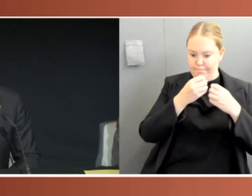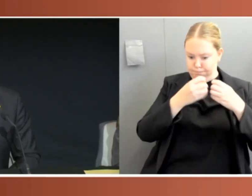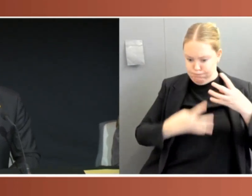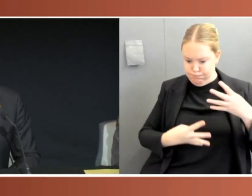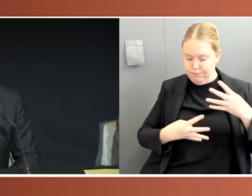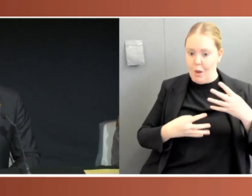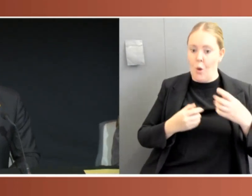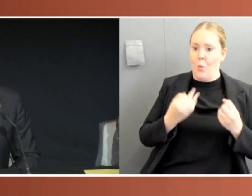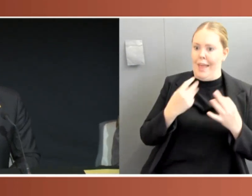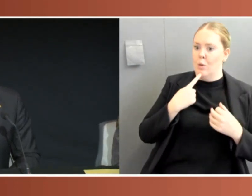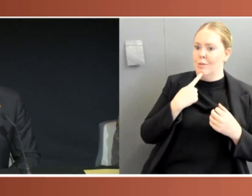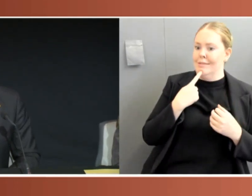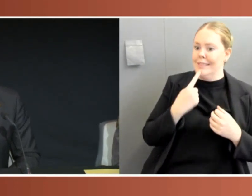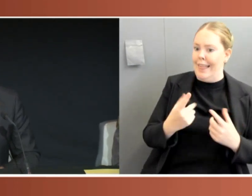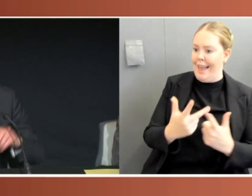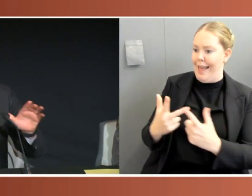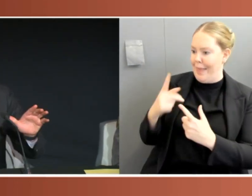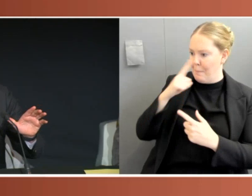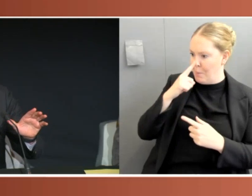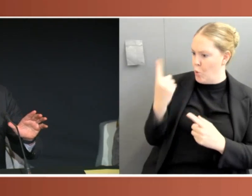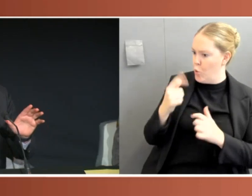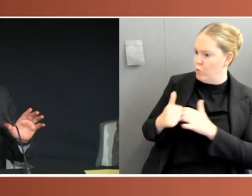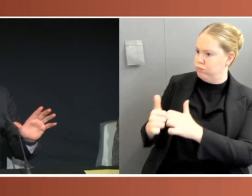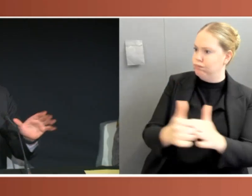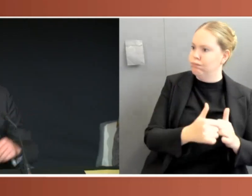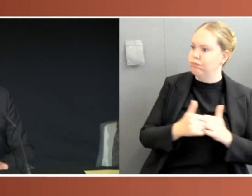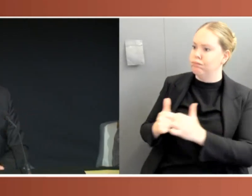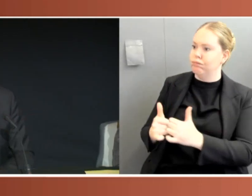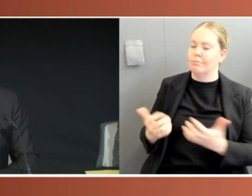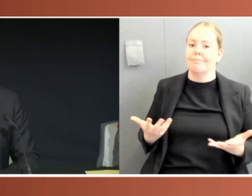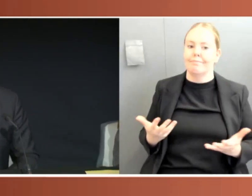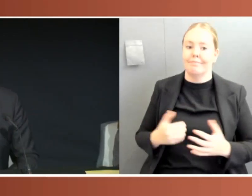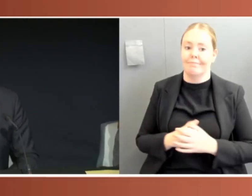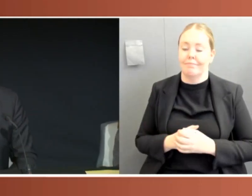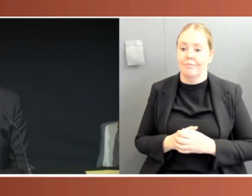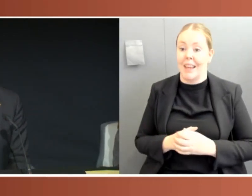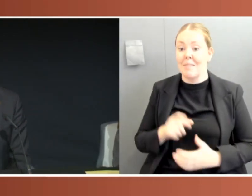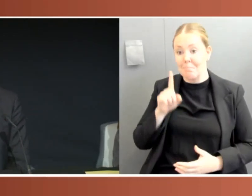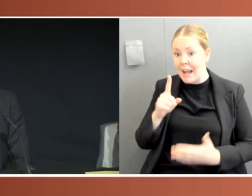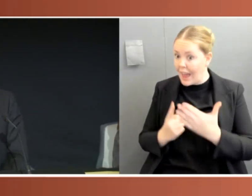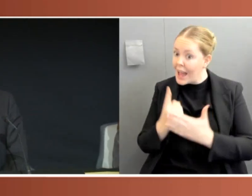we just think surely that wouldn't happen. But again, it did. And that's where I think there's a lesson to be learned.